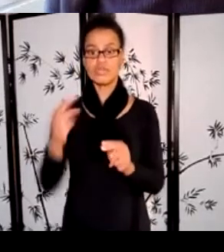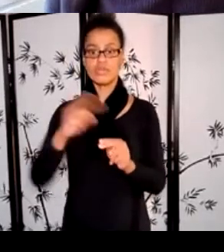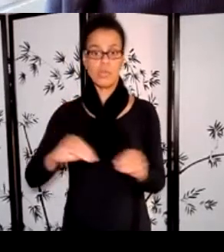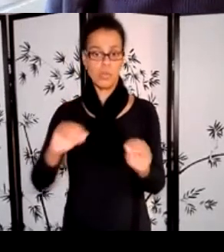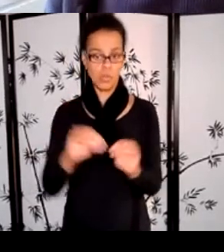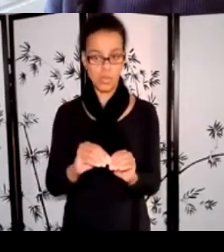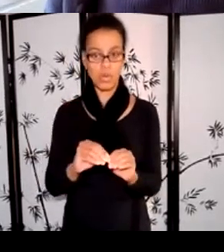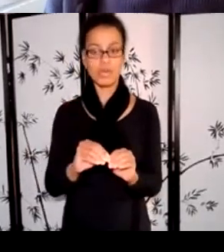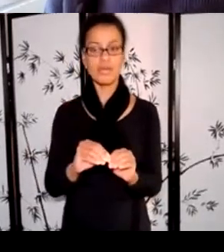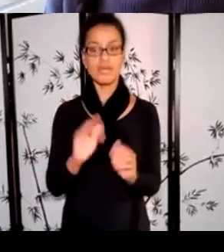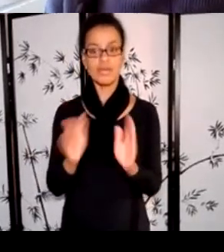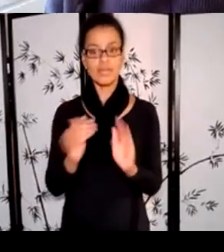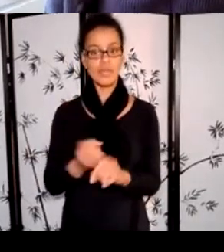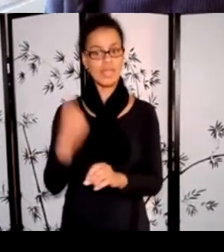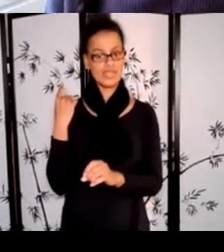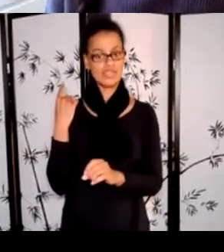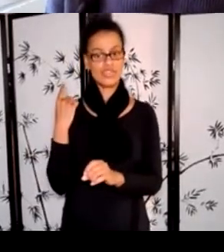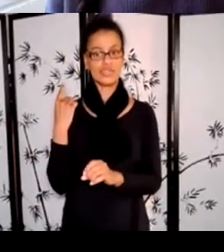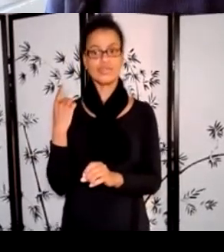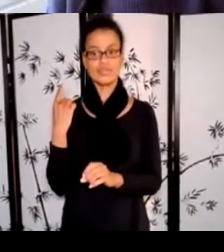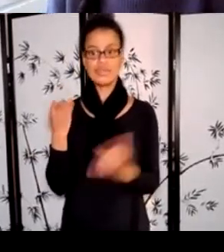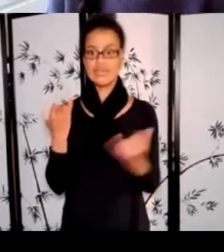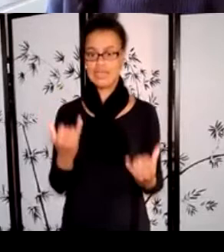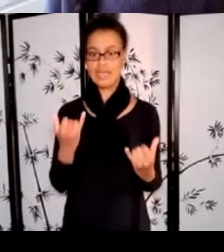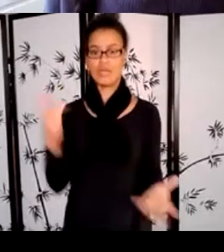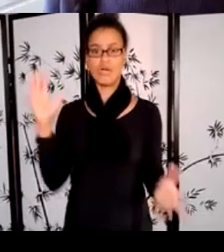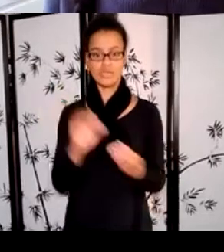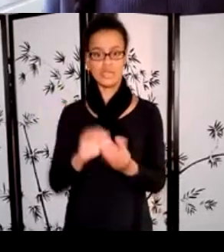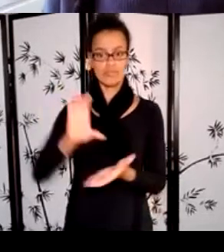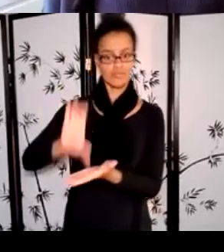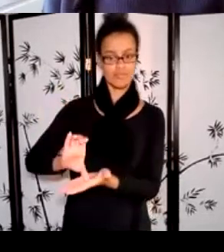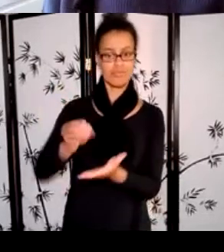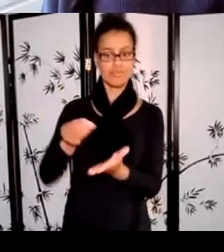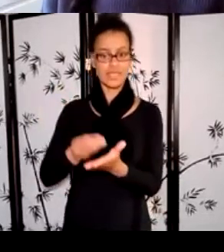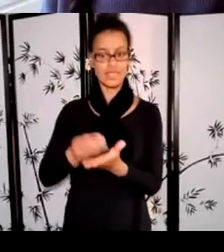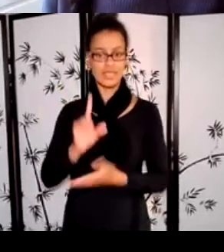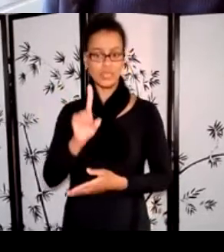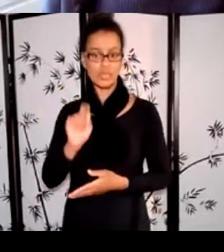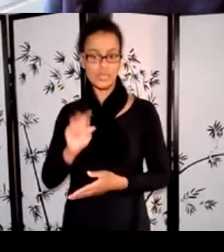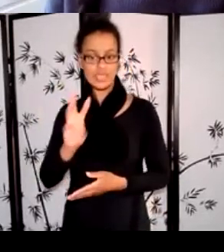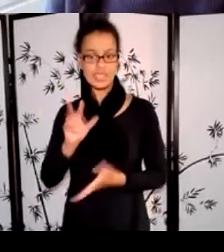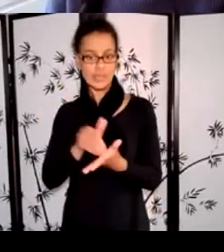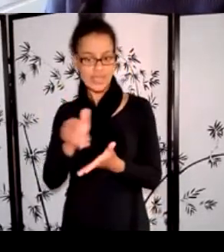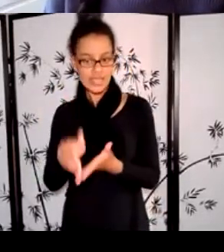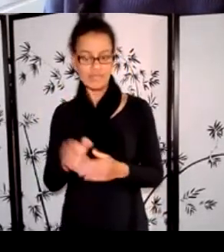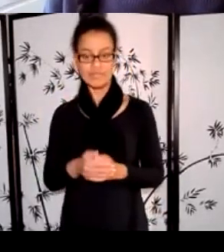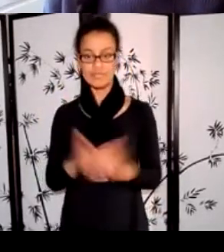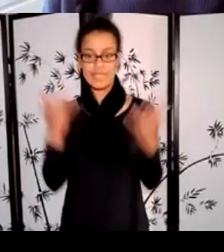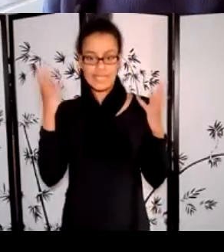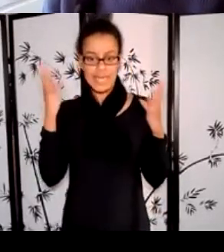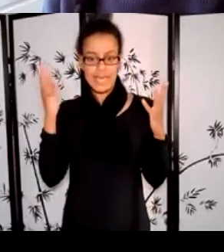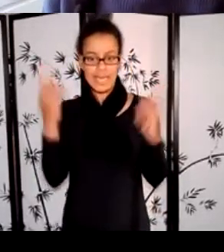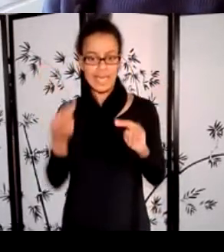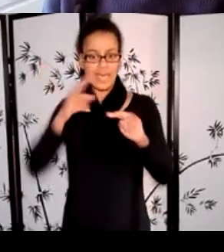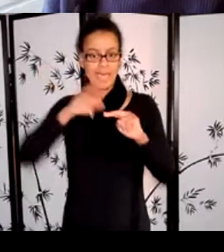Before we move on, let's take a moment to clarify some of these eligibility pieces. So while activities do not have to take